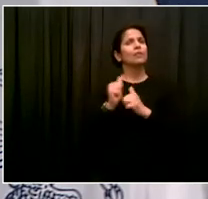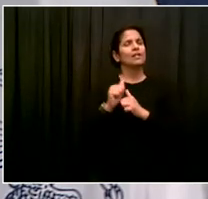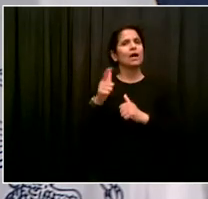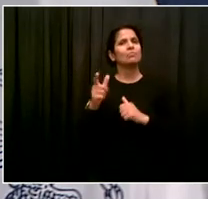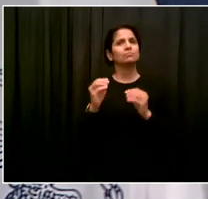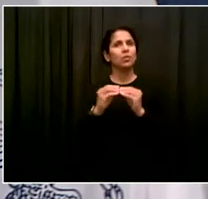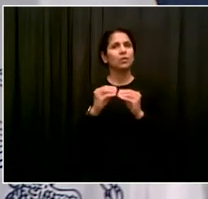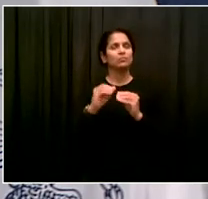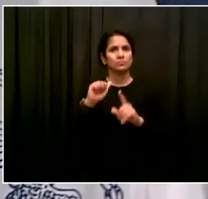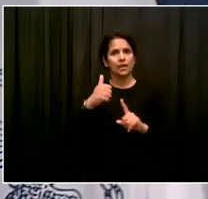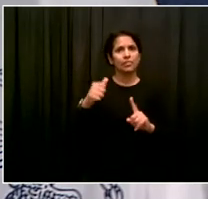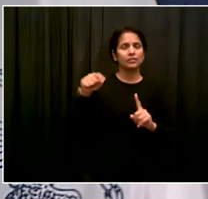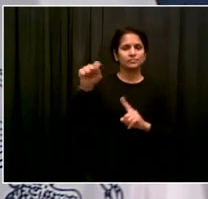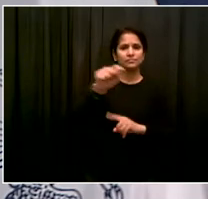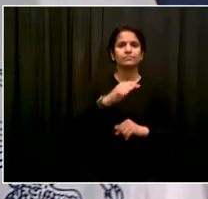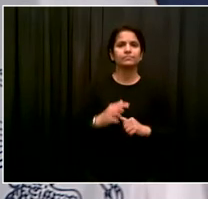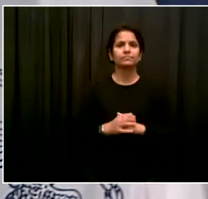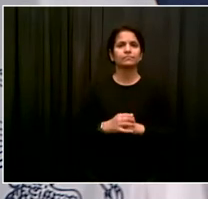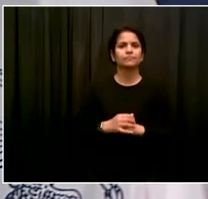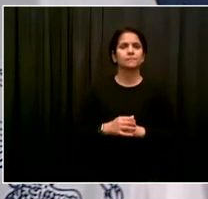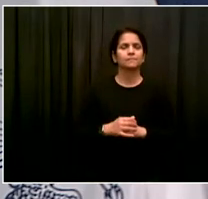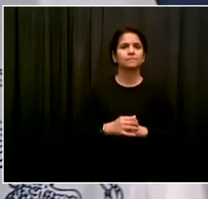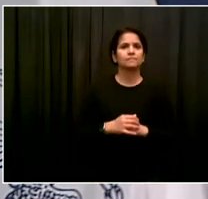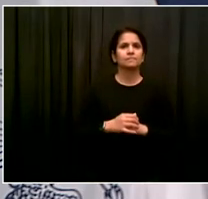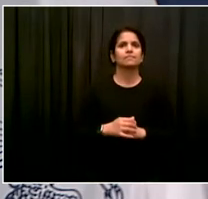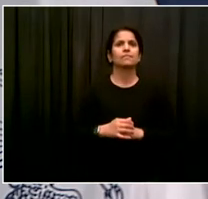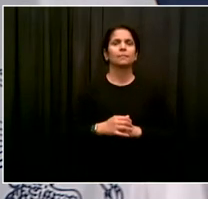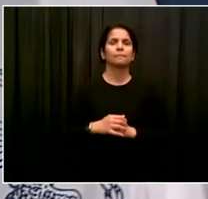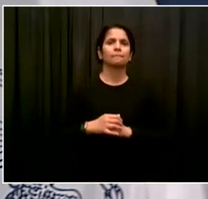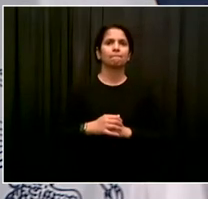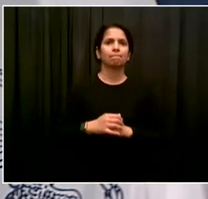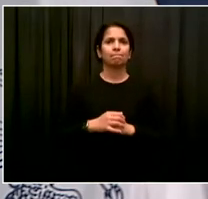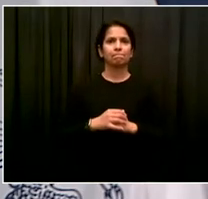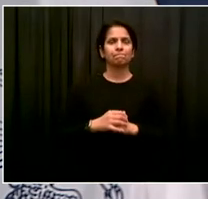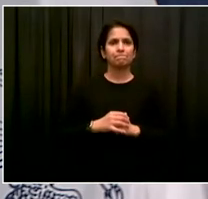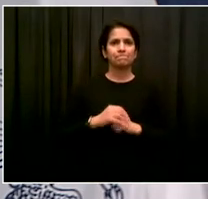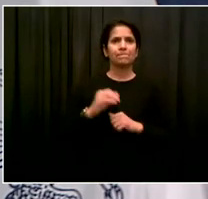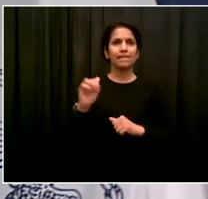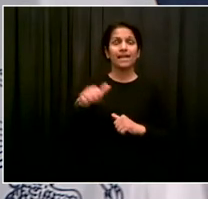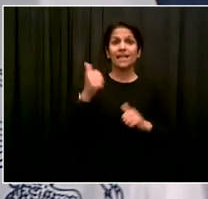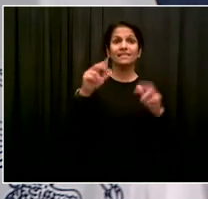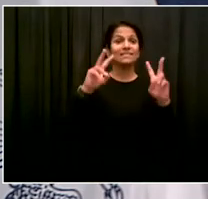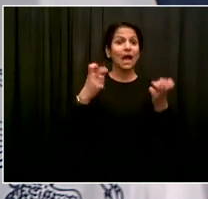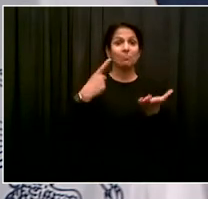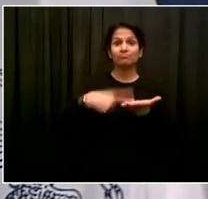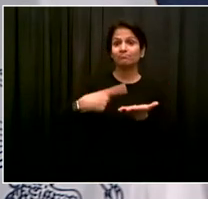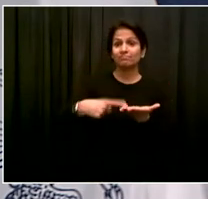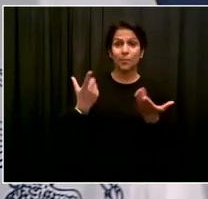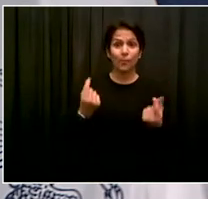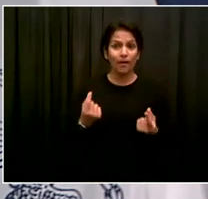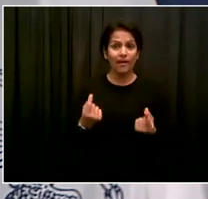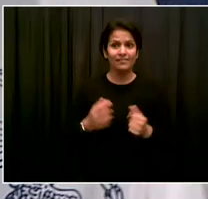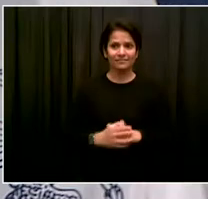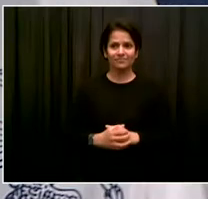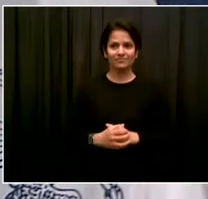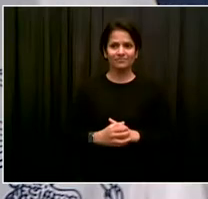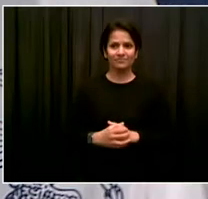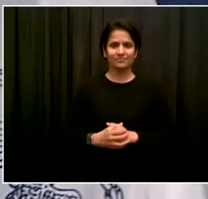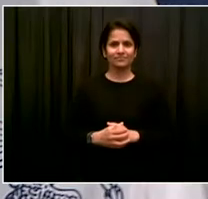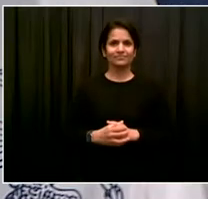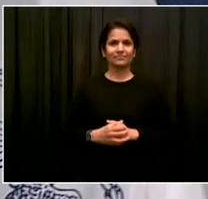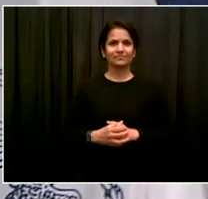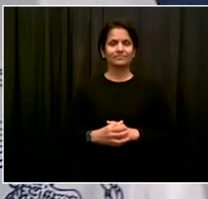Now, number three, when we talk about a greener future for this city,